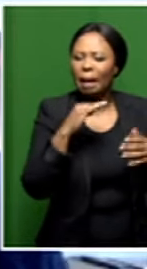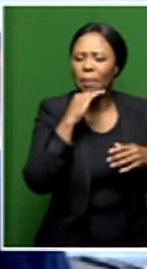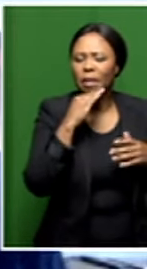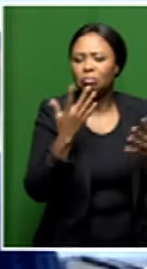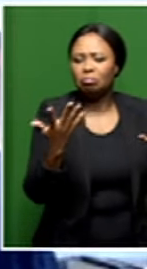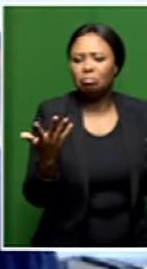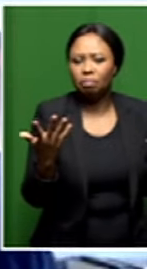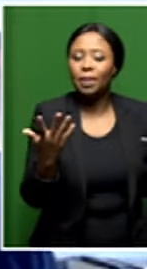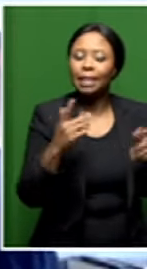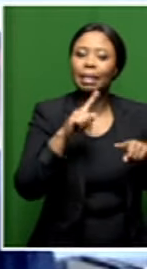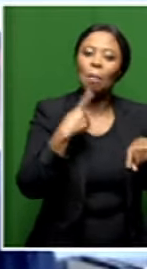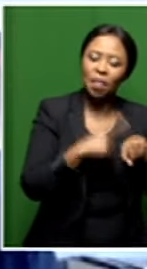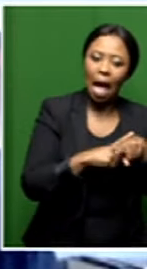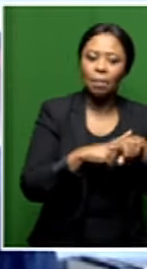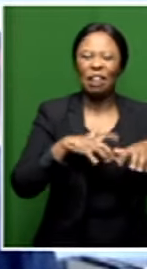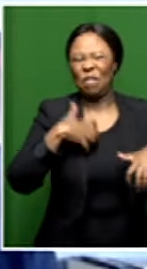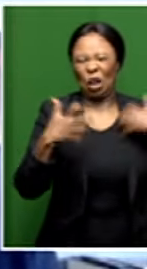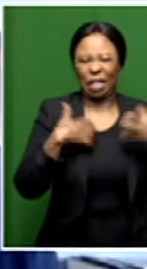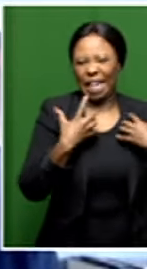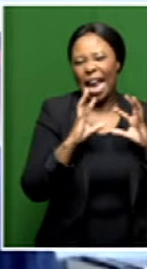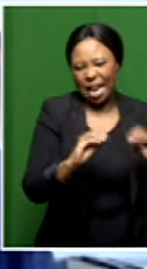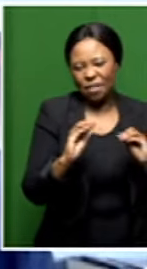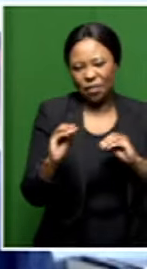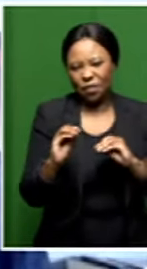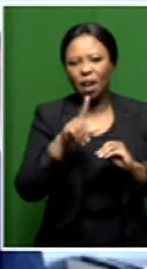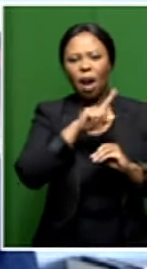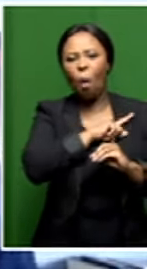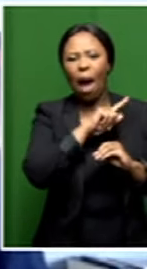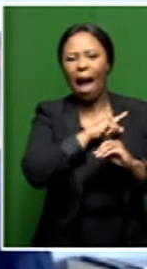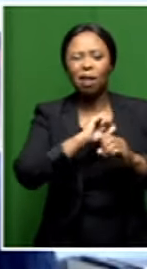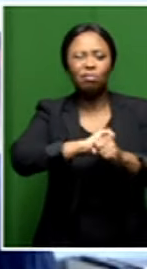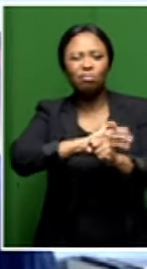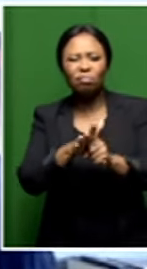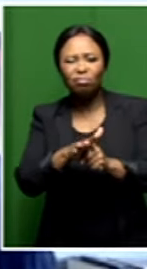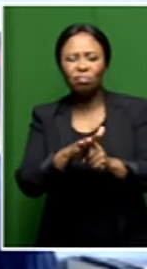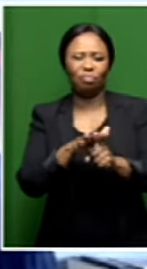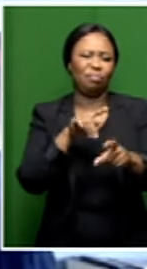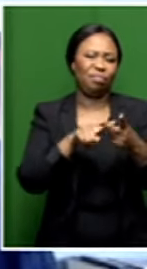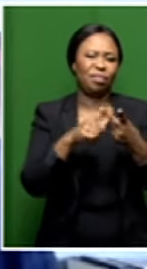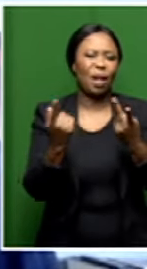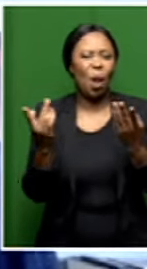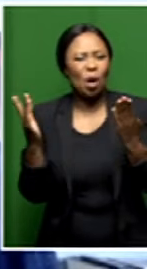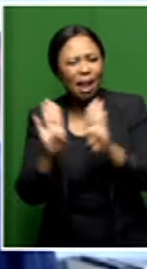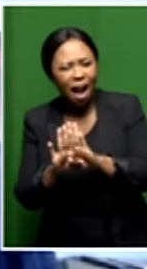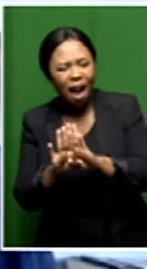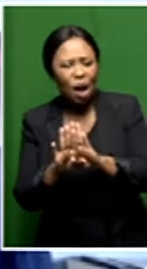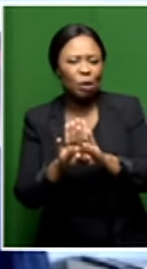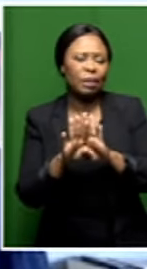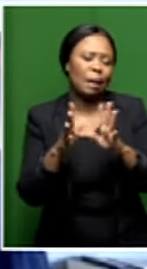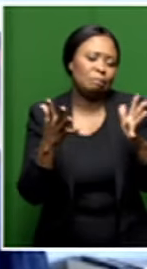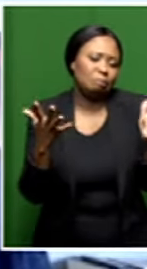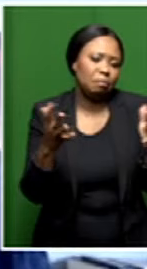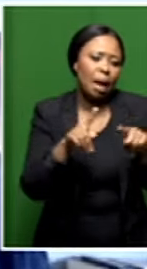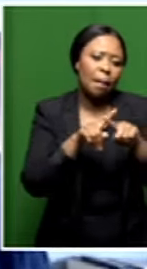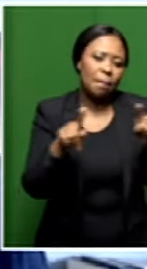also frustrating because of, you know, the pandemic and various lockdowns. But